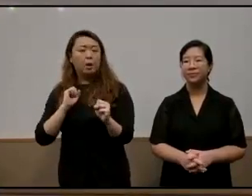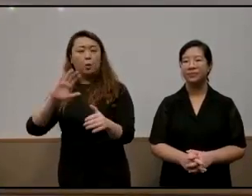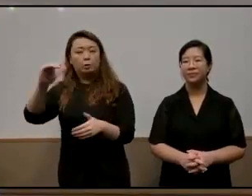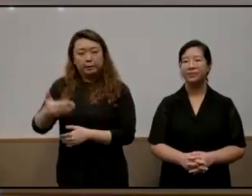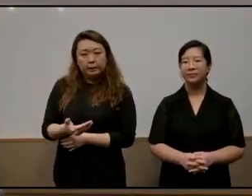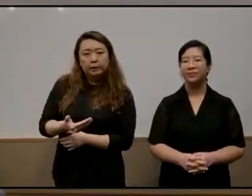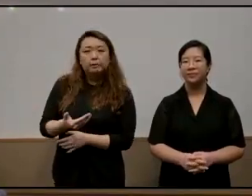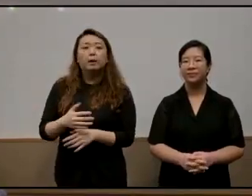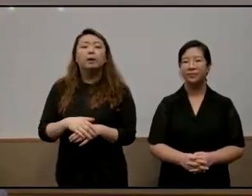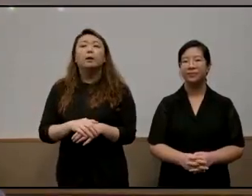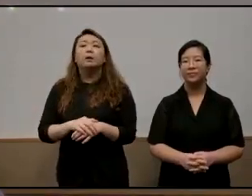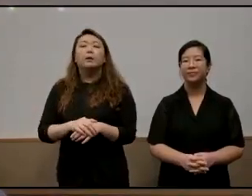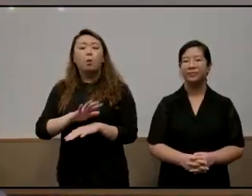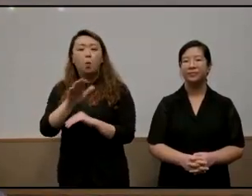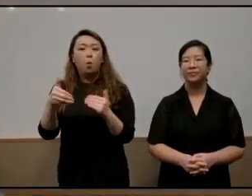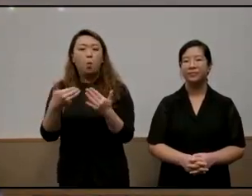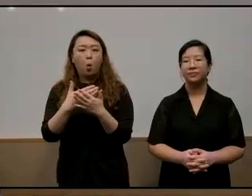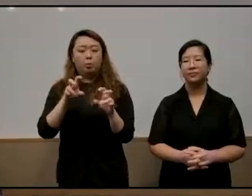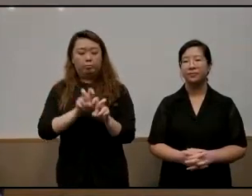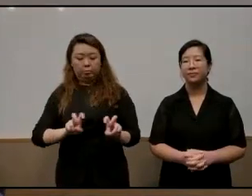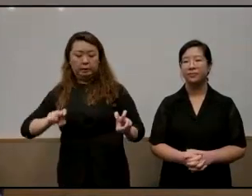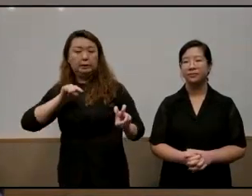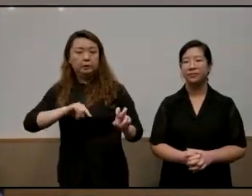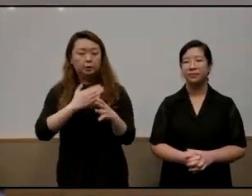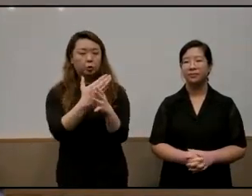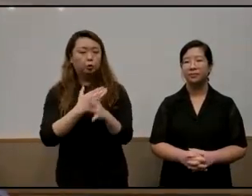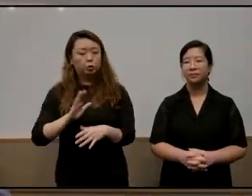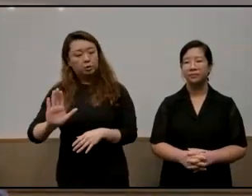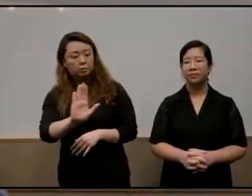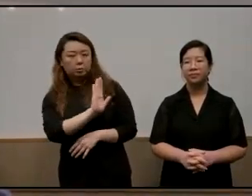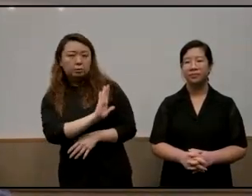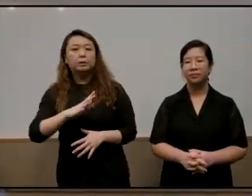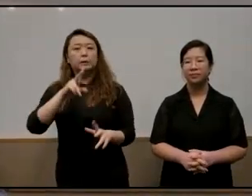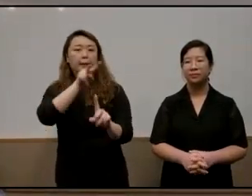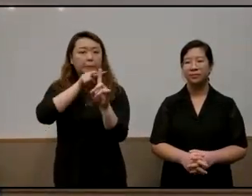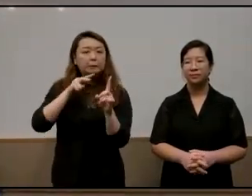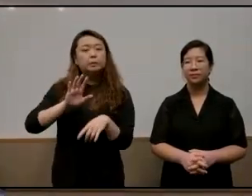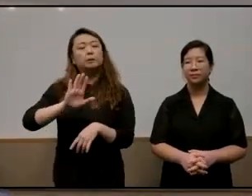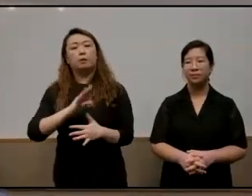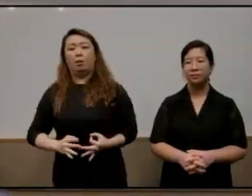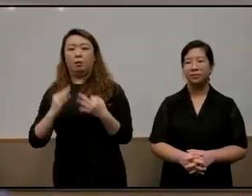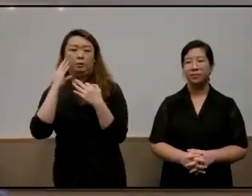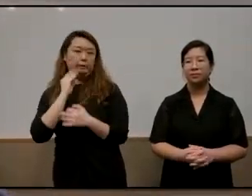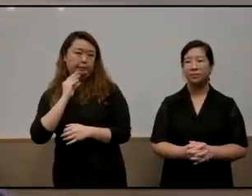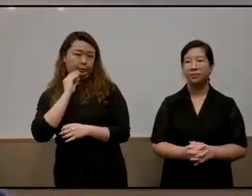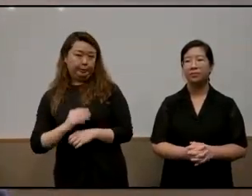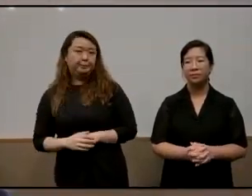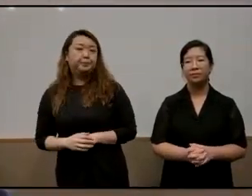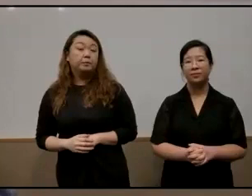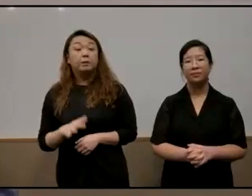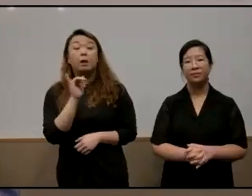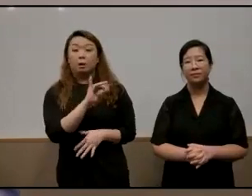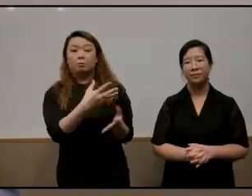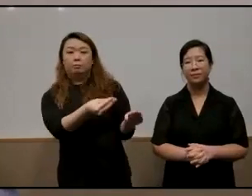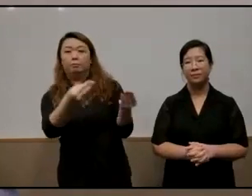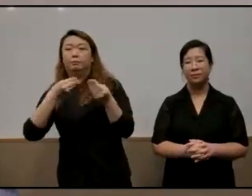distinguished panelists to make a short address to share some of their perspectives some of their lived experience and that will give us